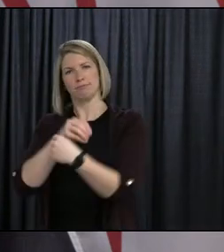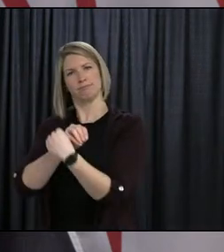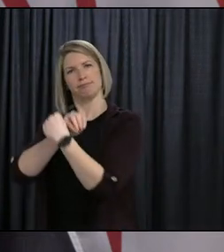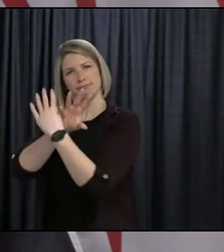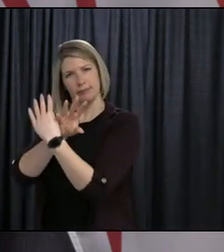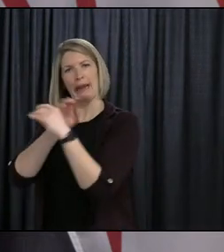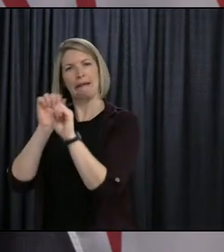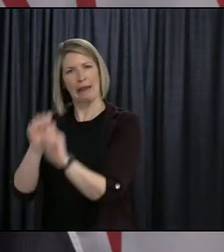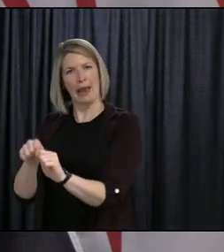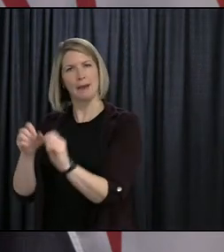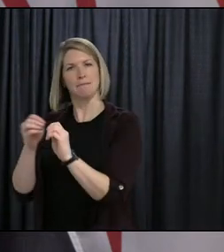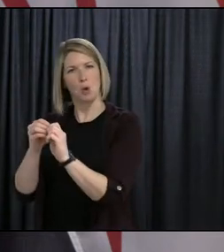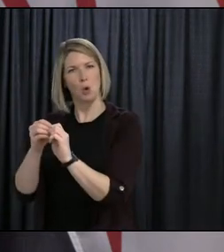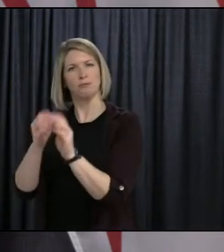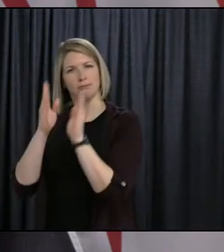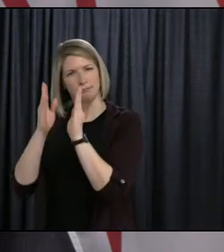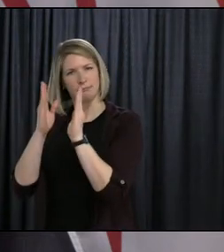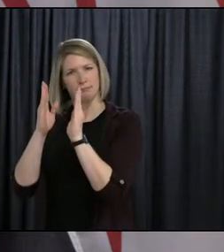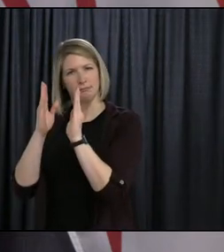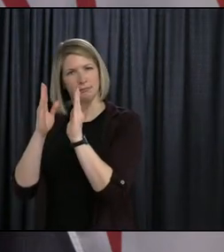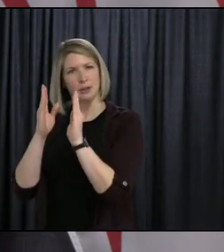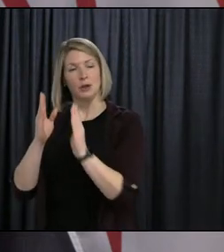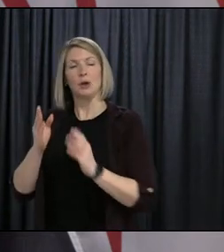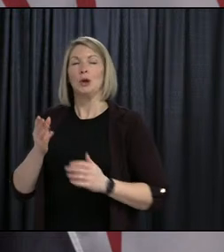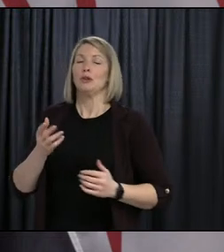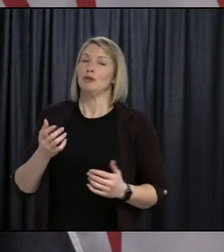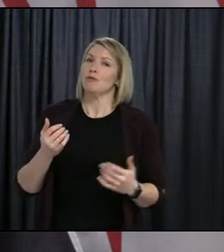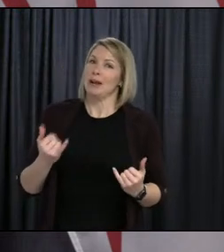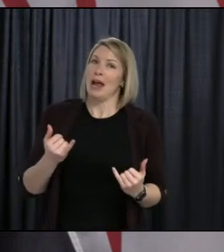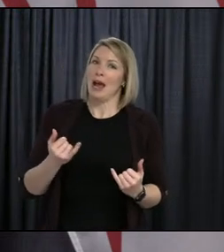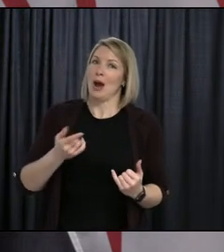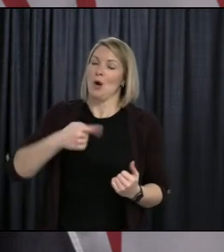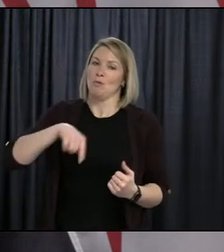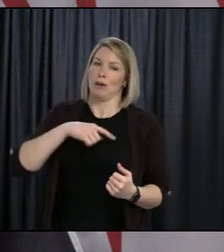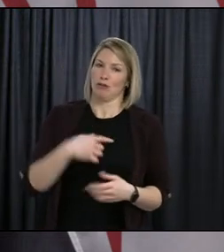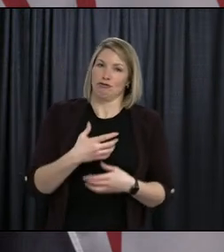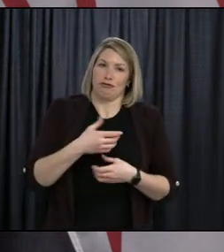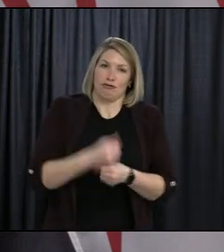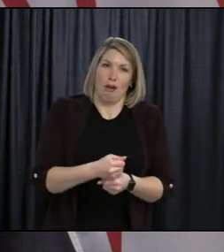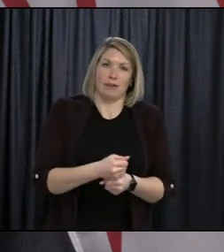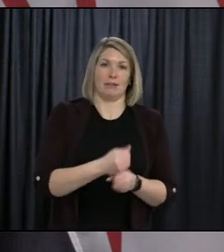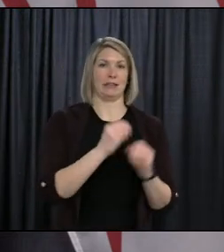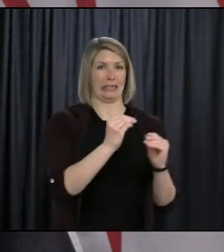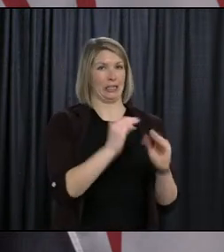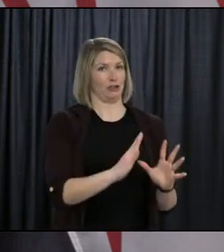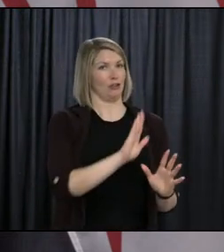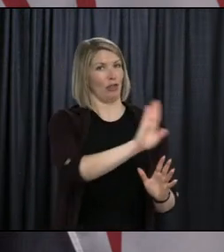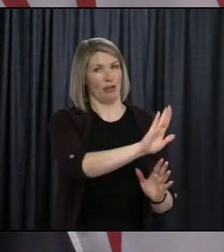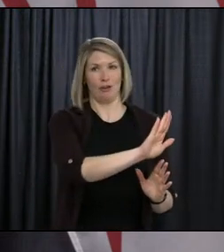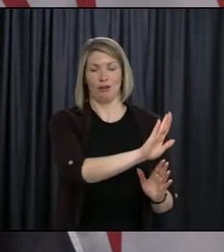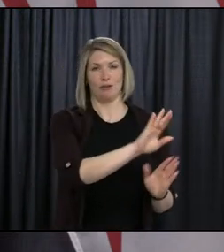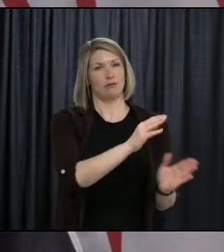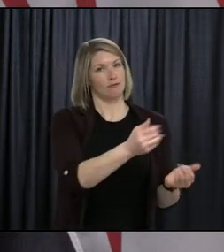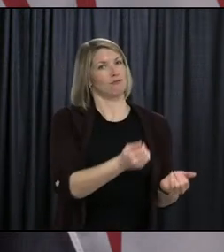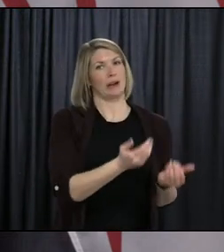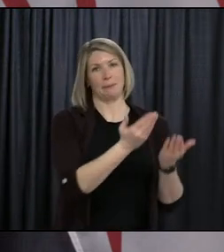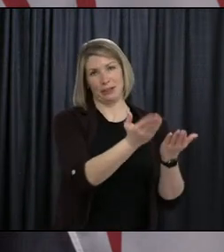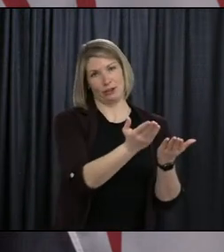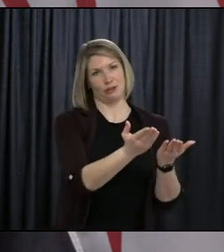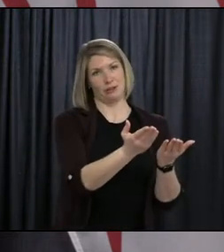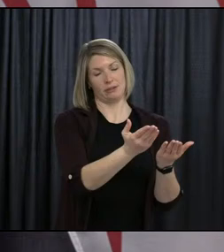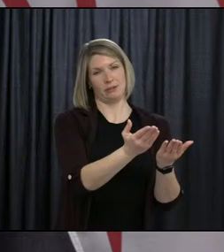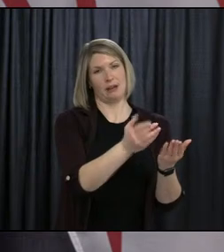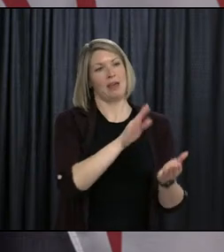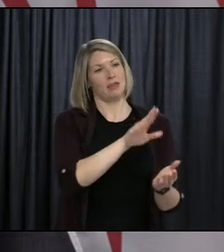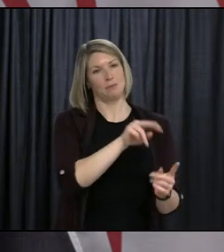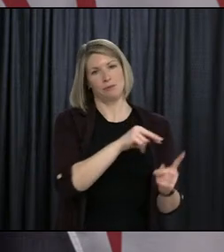required. So, you know, we're trusting the professional judgment of our teachers. We respect that, and we have every confidence that they'll be able